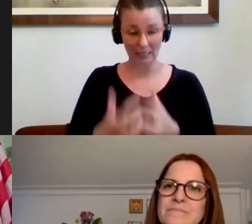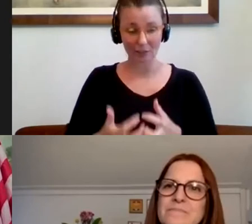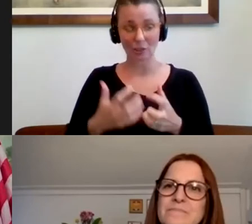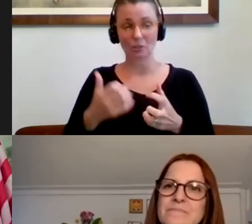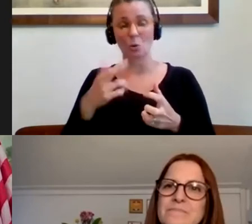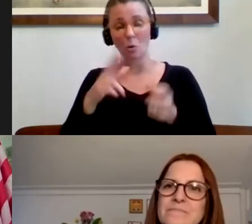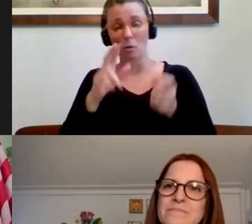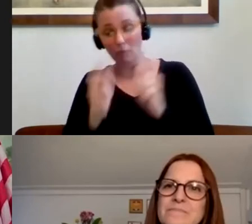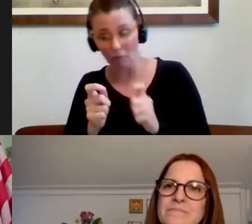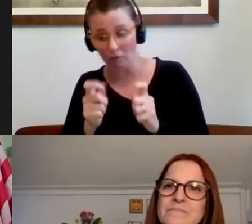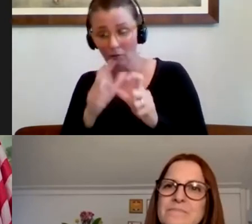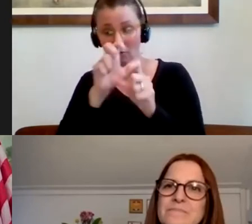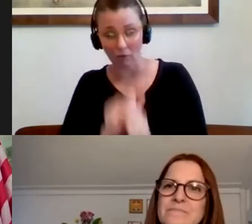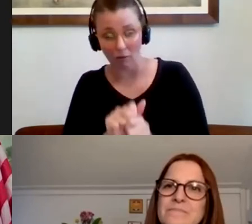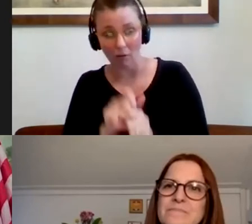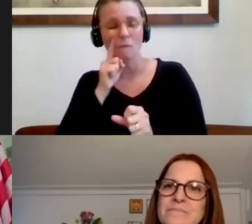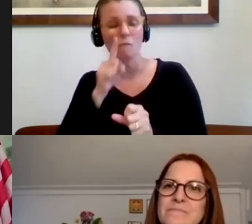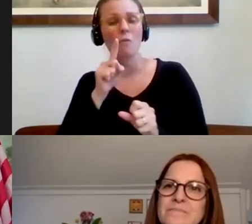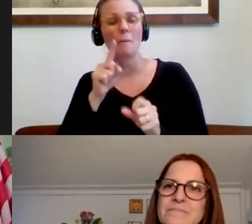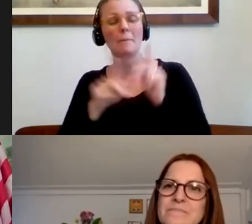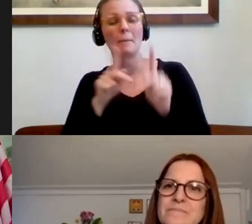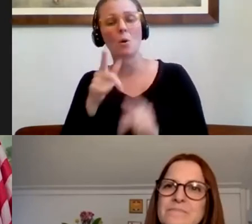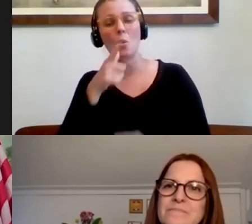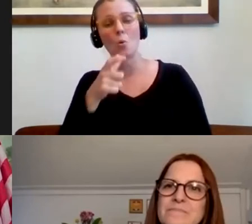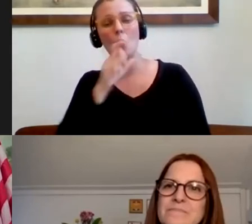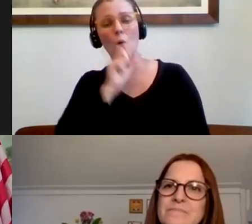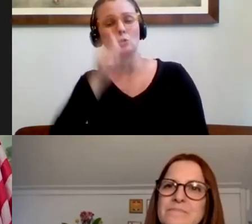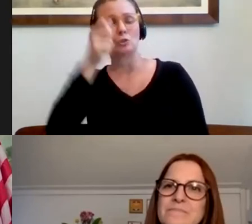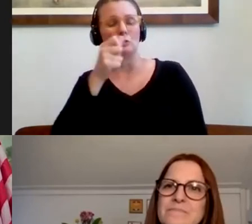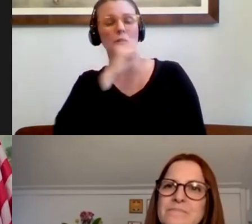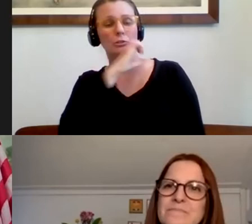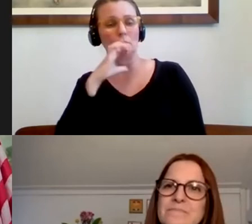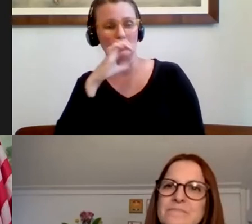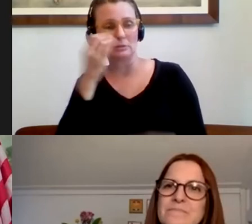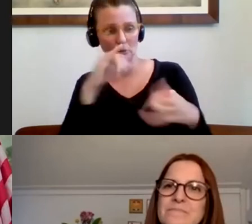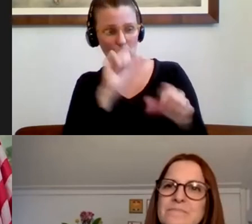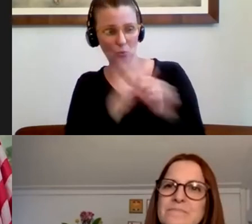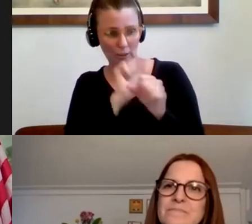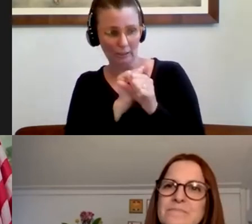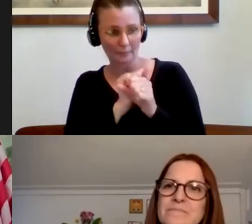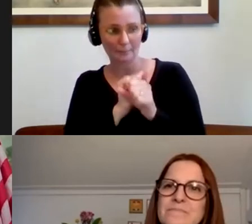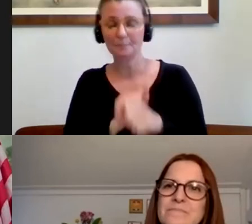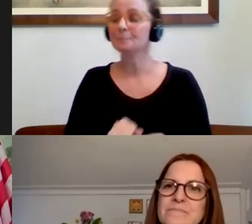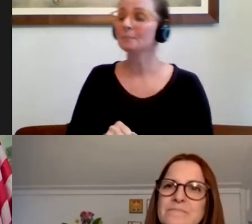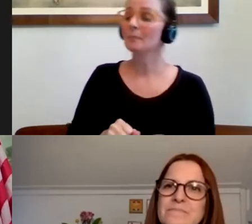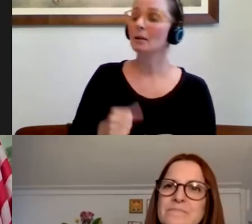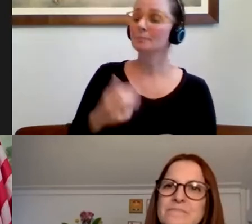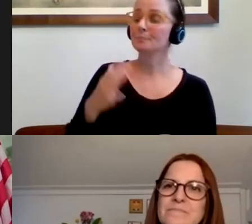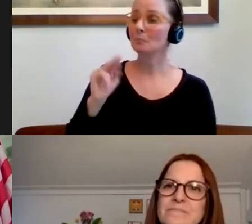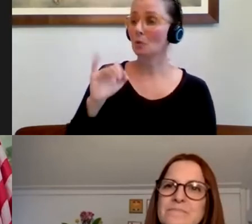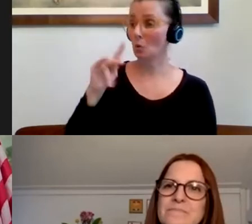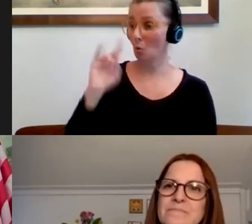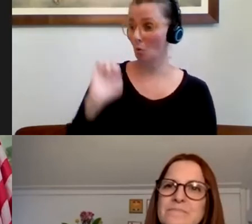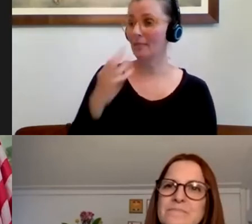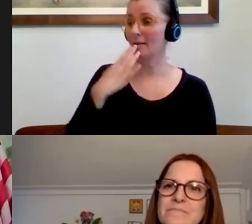working to protect them from being exposed to the COVID-19 virus? First, Nicole, thanks for the question. And Doug, you can chime in afterwards.